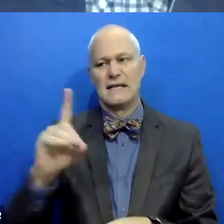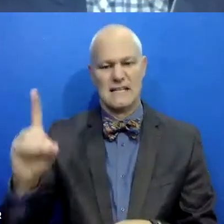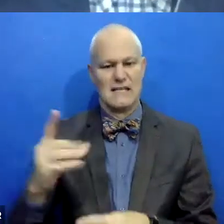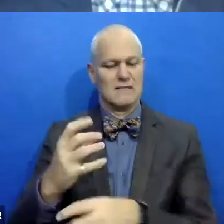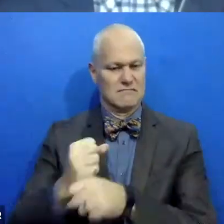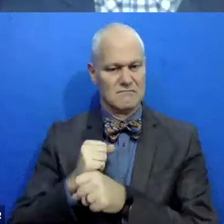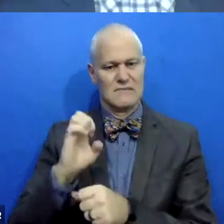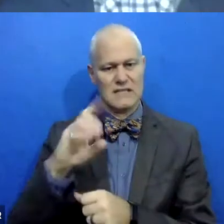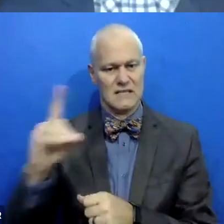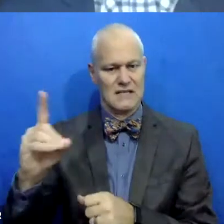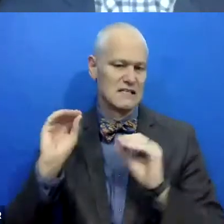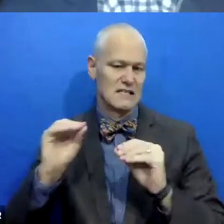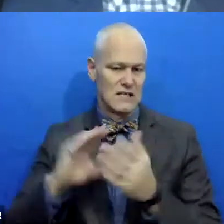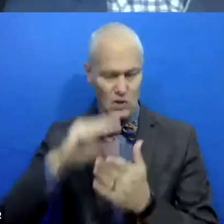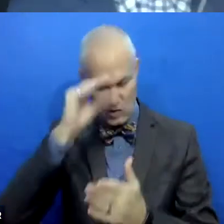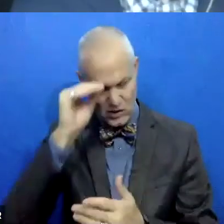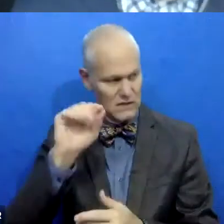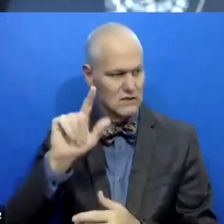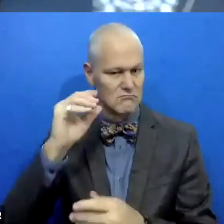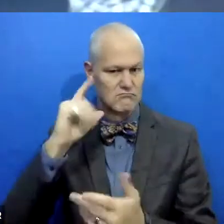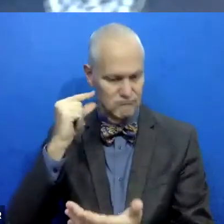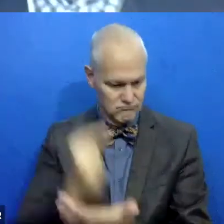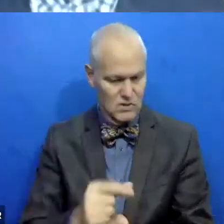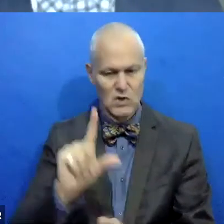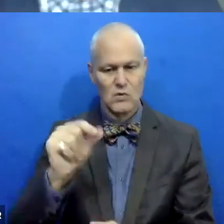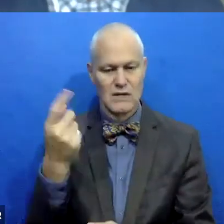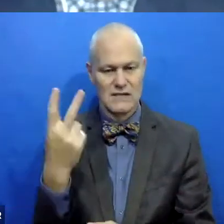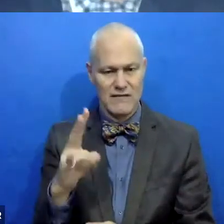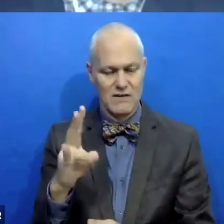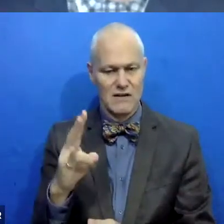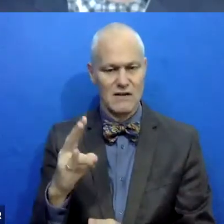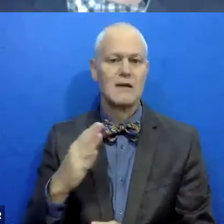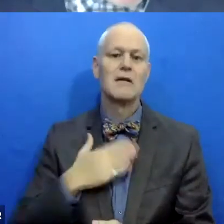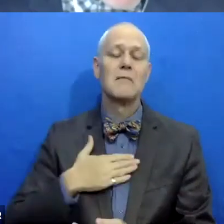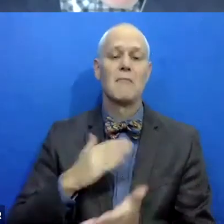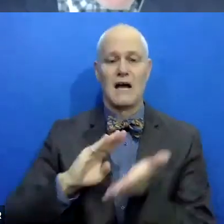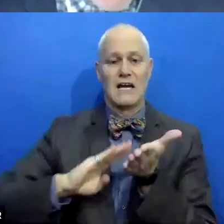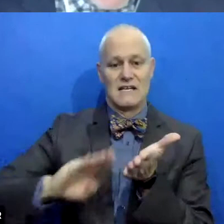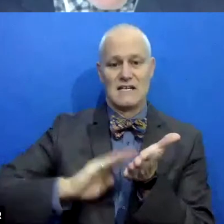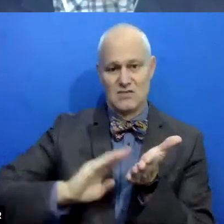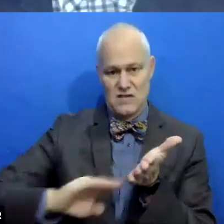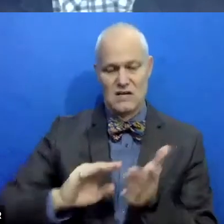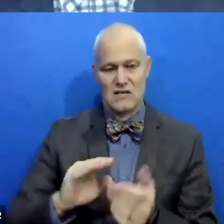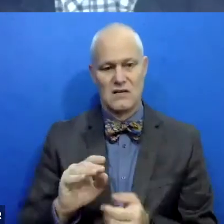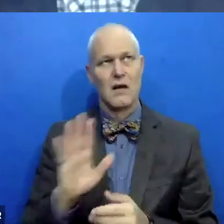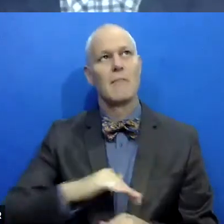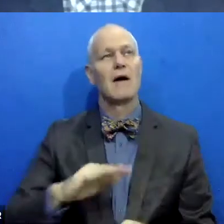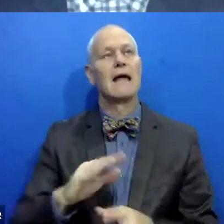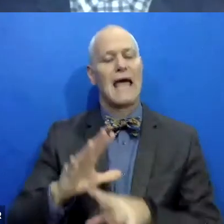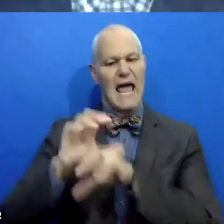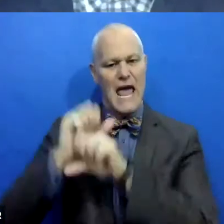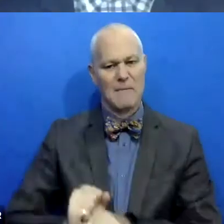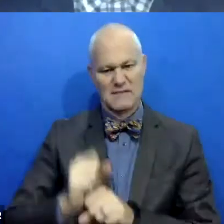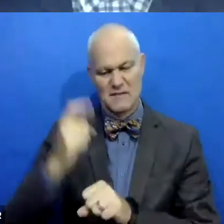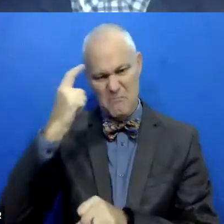finished that in 2017. My dissertation was about habits of mind that are